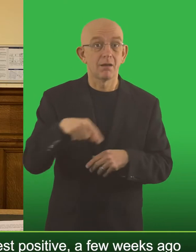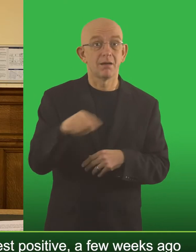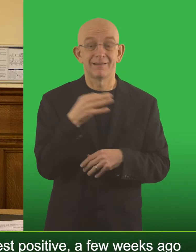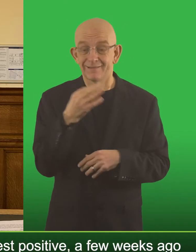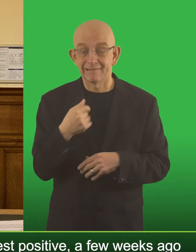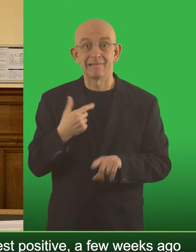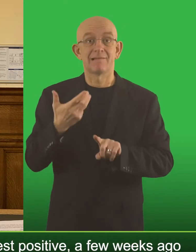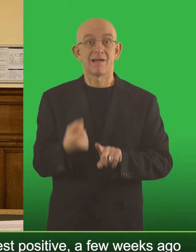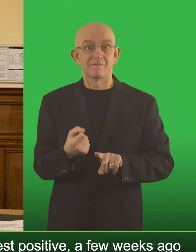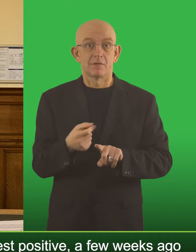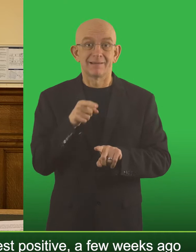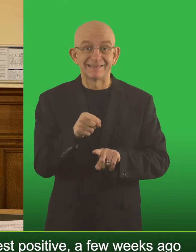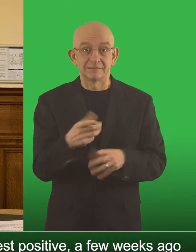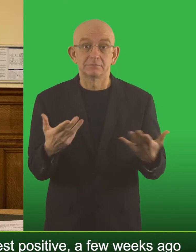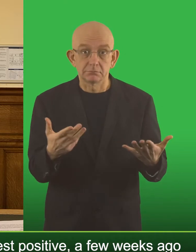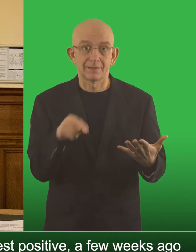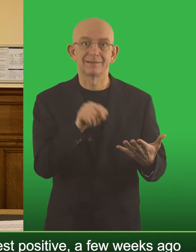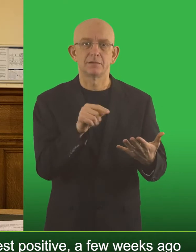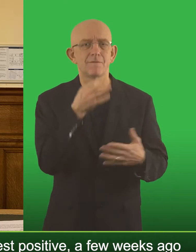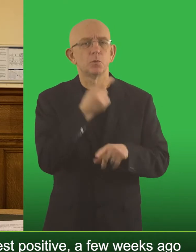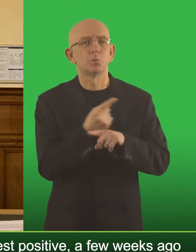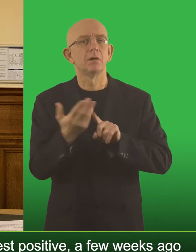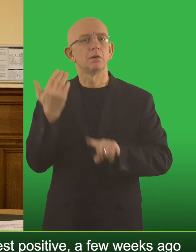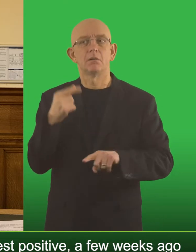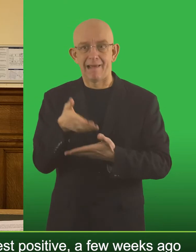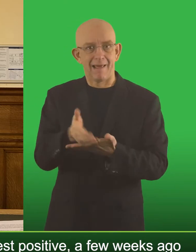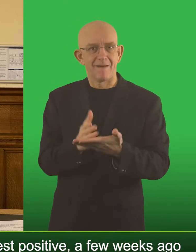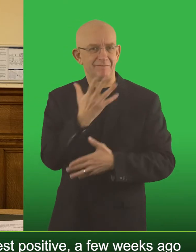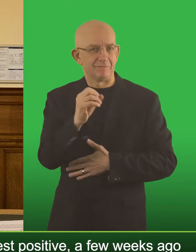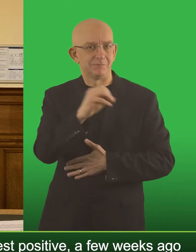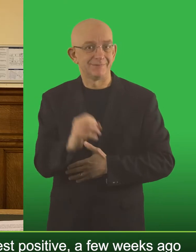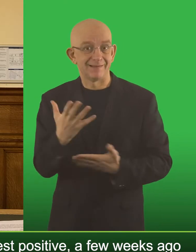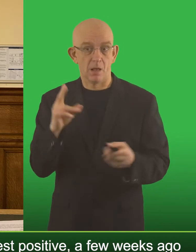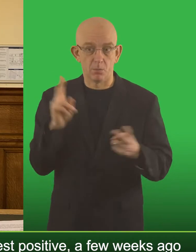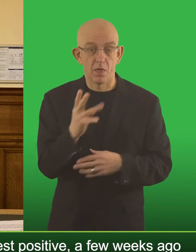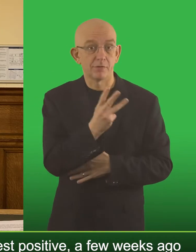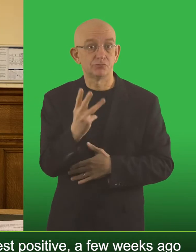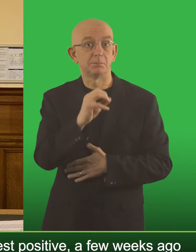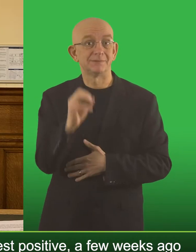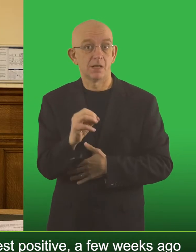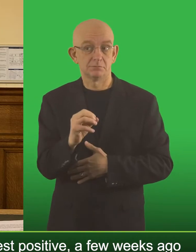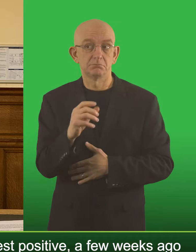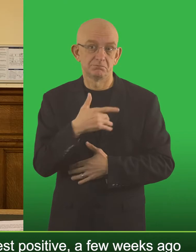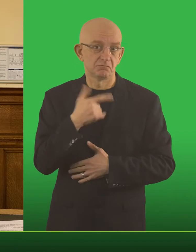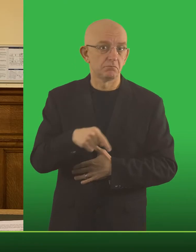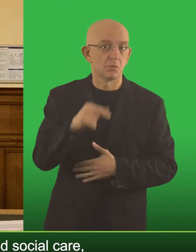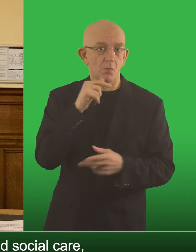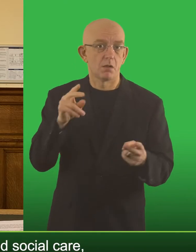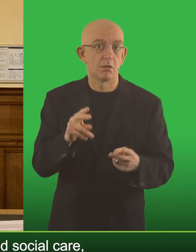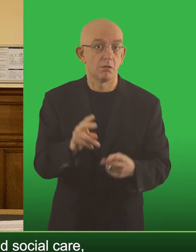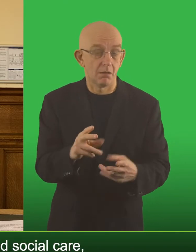Positivity of those that test the number that test positive a few weeks ago was 50%, it's now 33% and again I think that will go the wrong way.